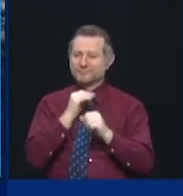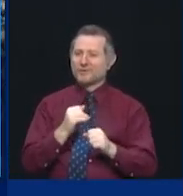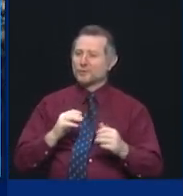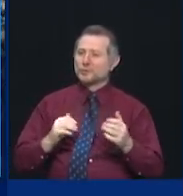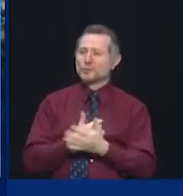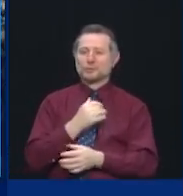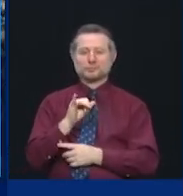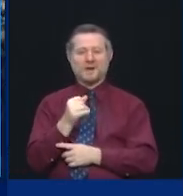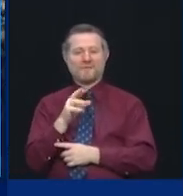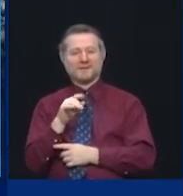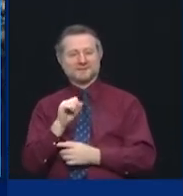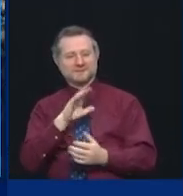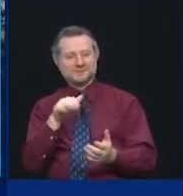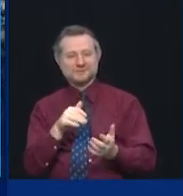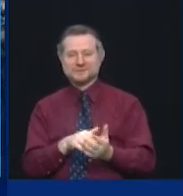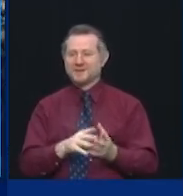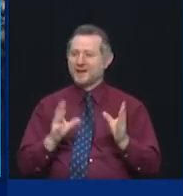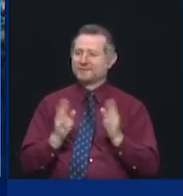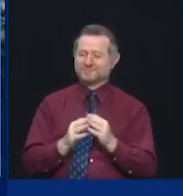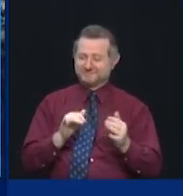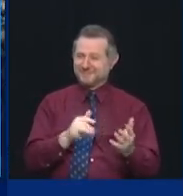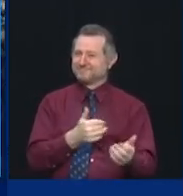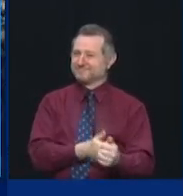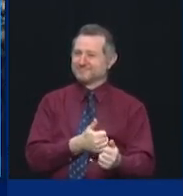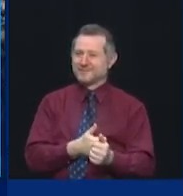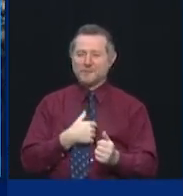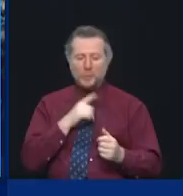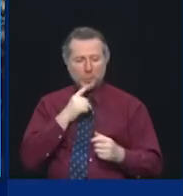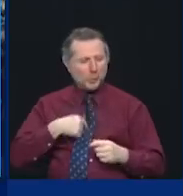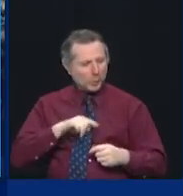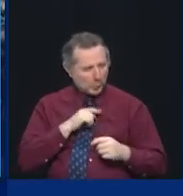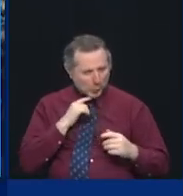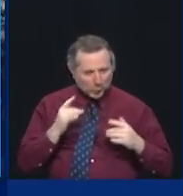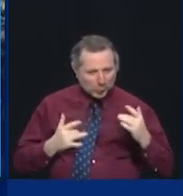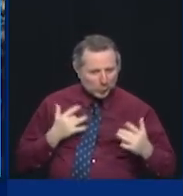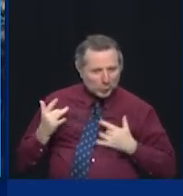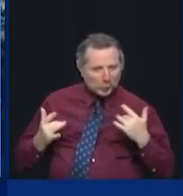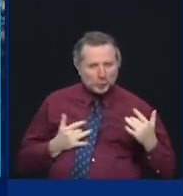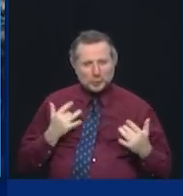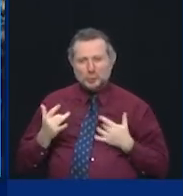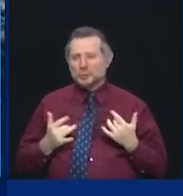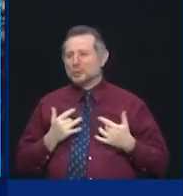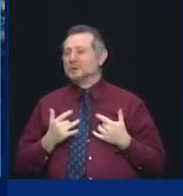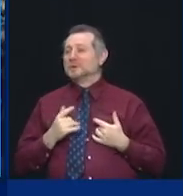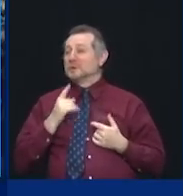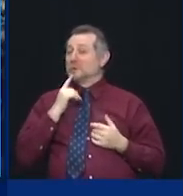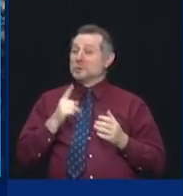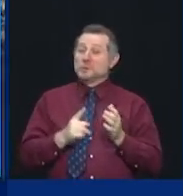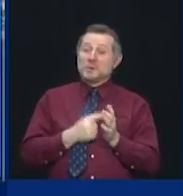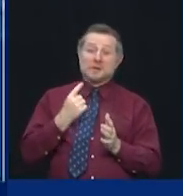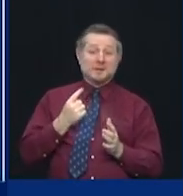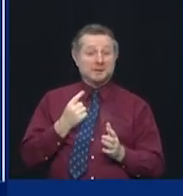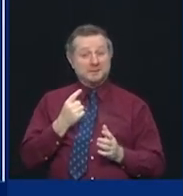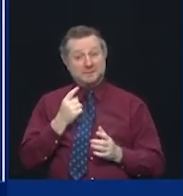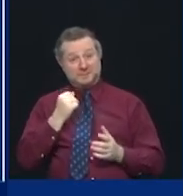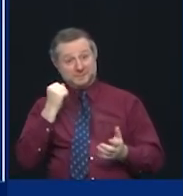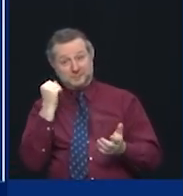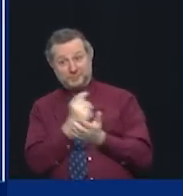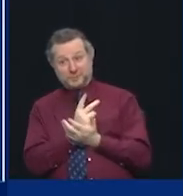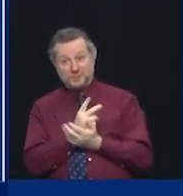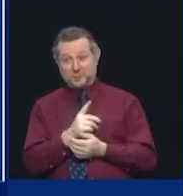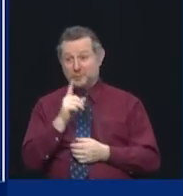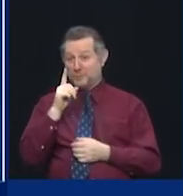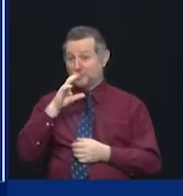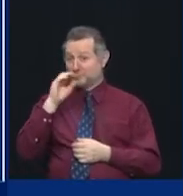Center. We are excited, as soon as we can get to full capacity, Javits is